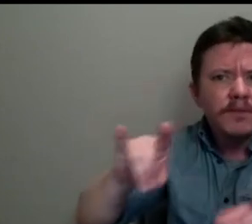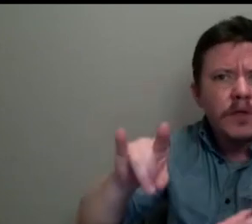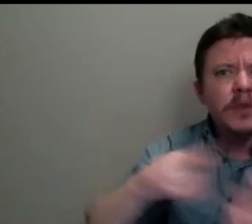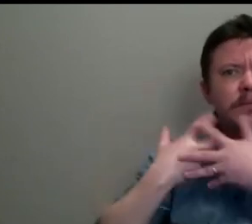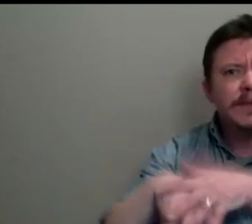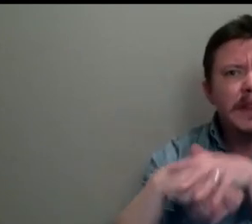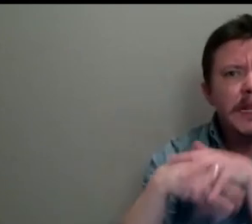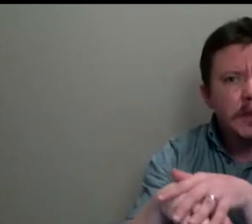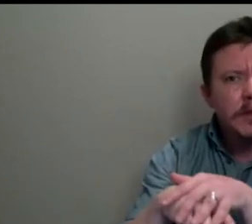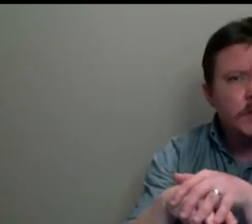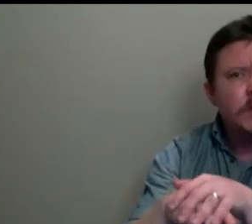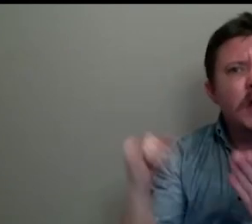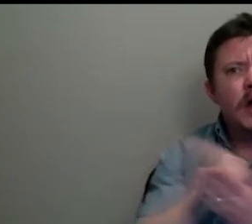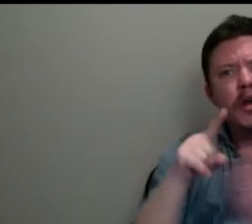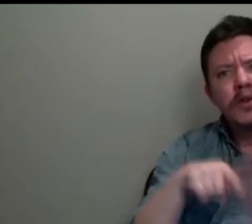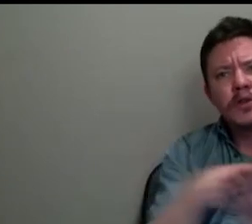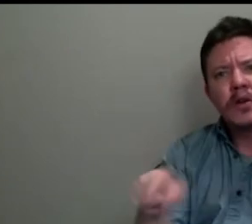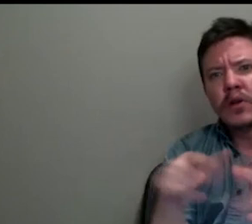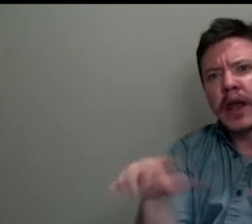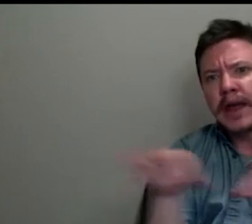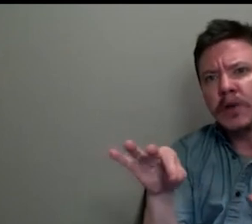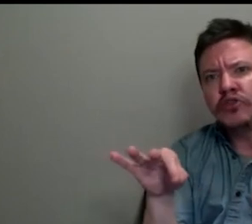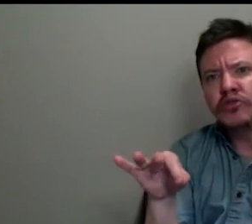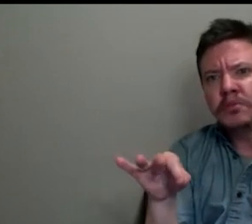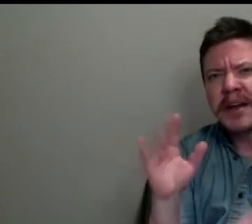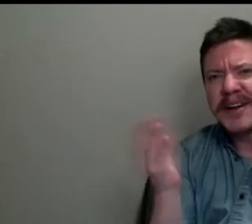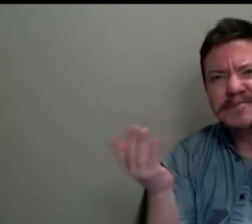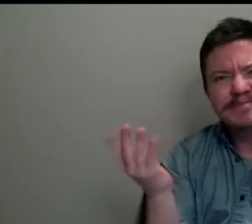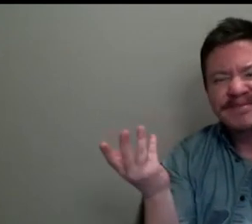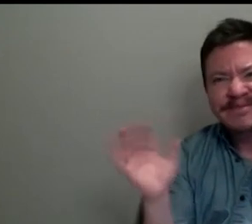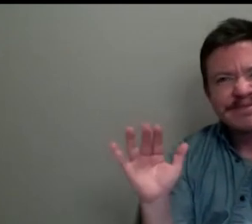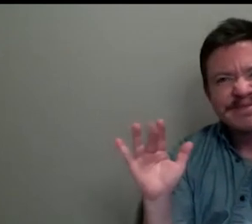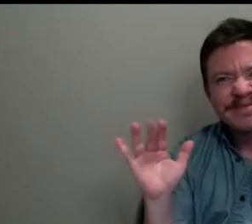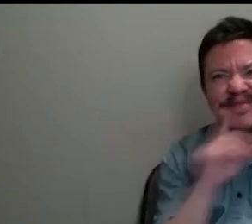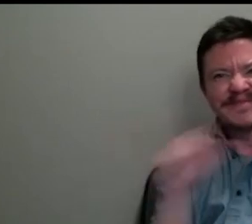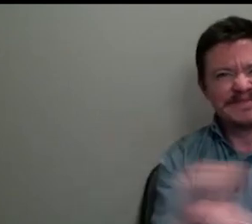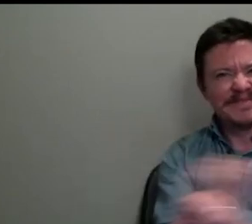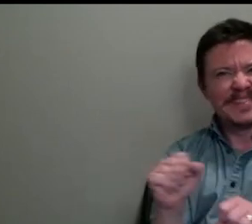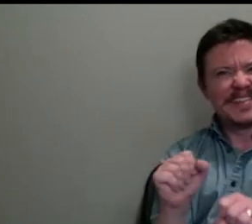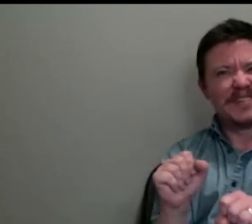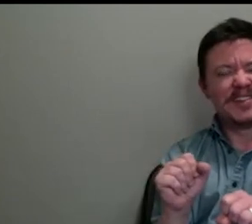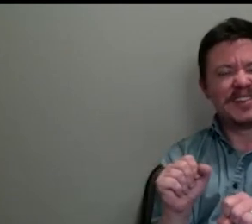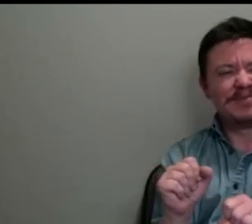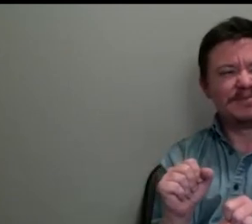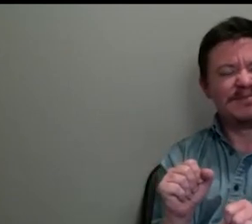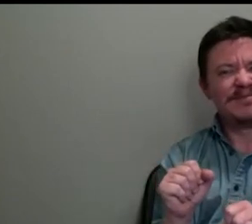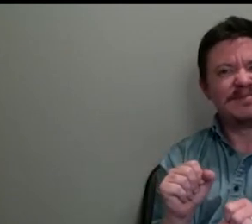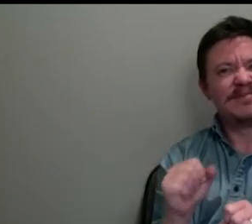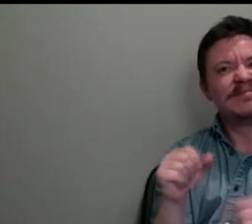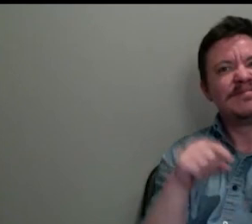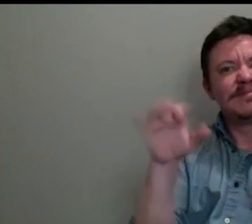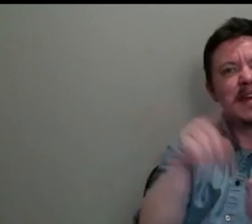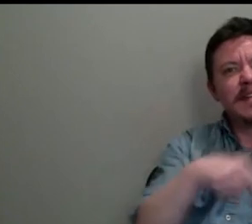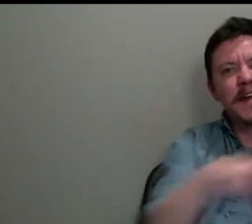critical language, shall say. But doesn't really see that this is, you know, about sort of women's